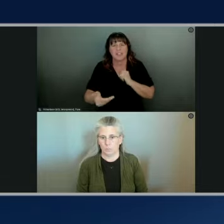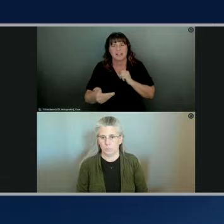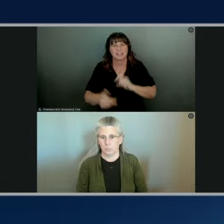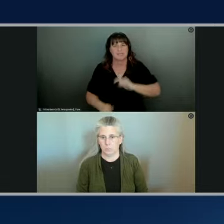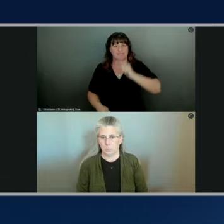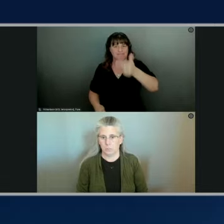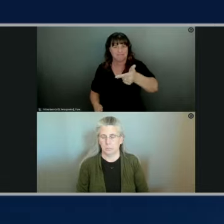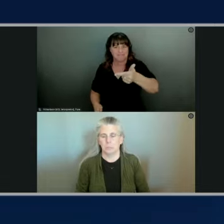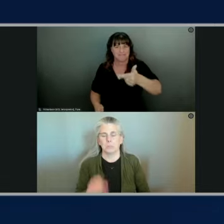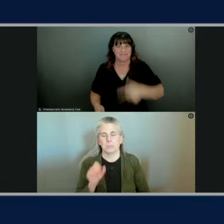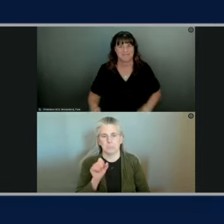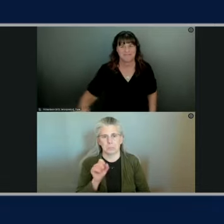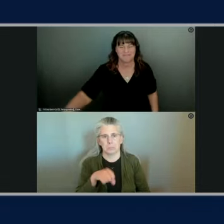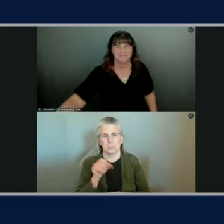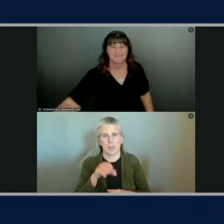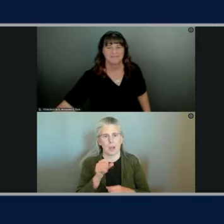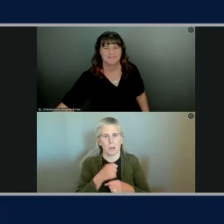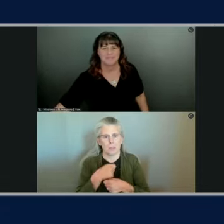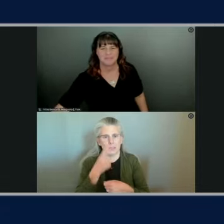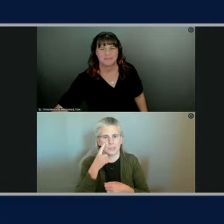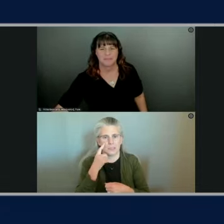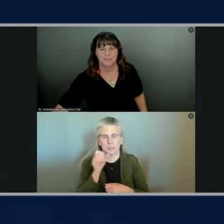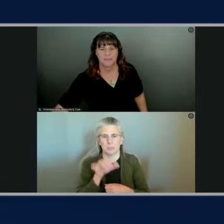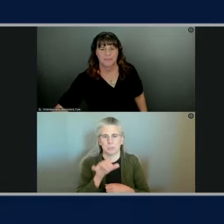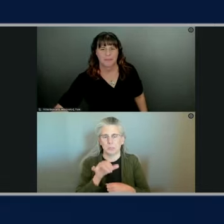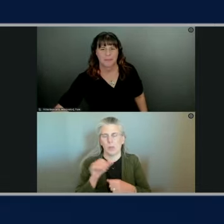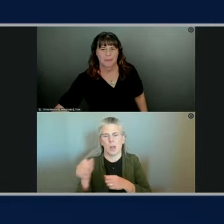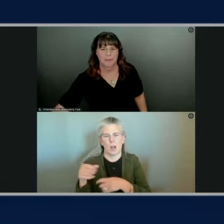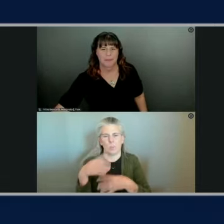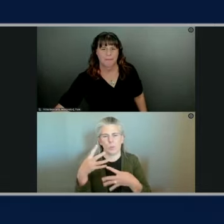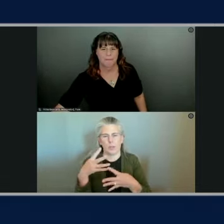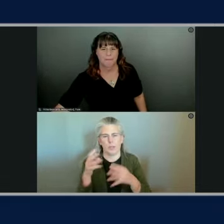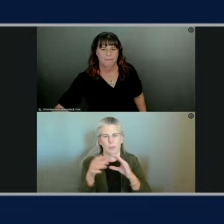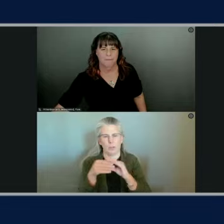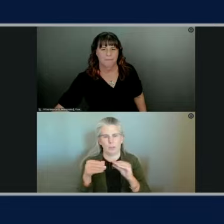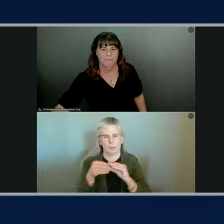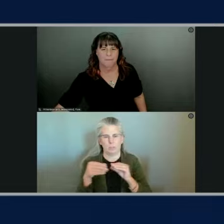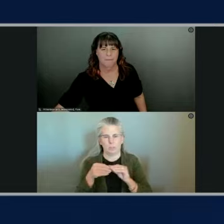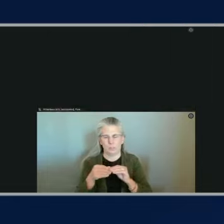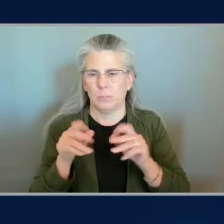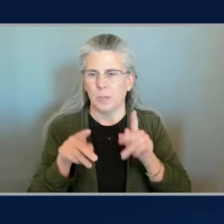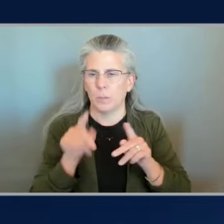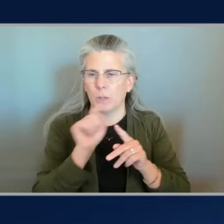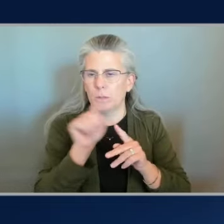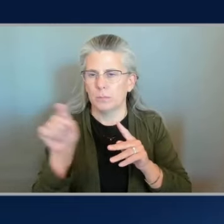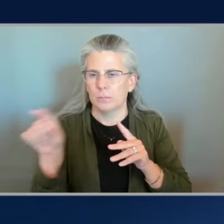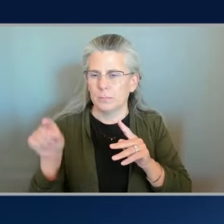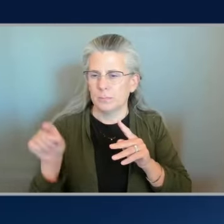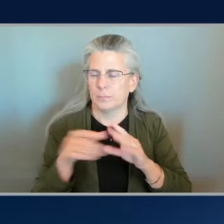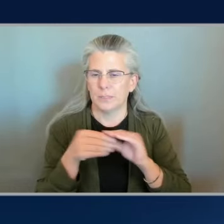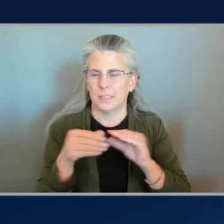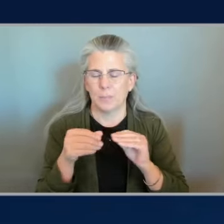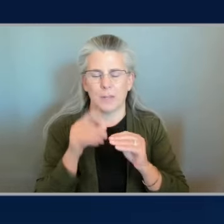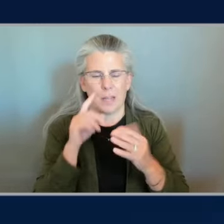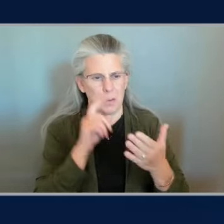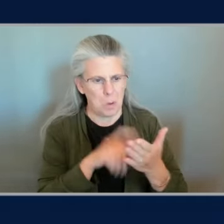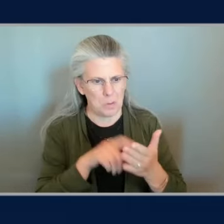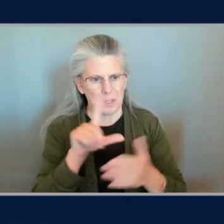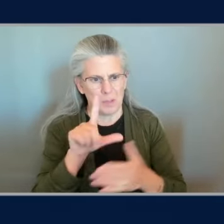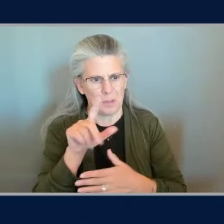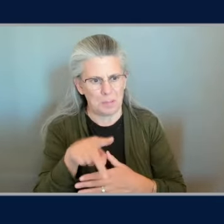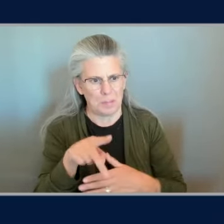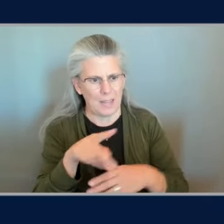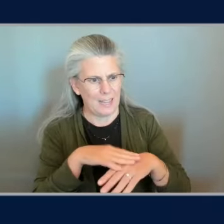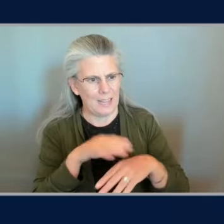i'm pulling up the cut the testimonials page oh i have i happen to see lonely planet on the testimonials page it is there yes yeah